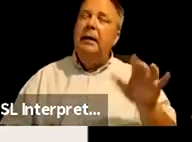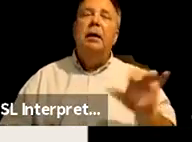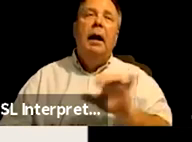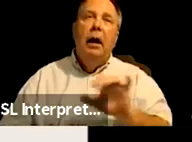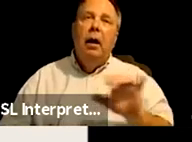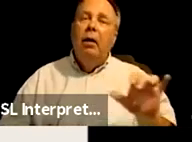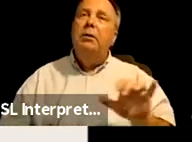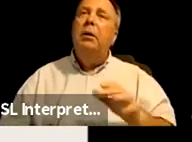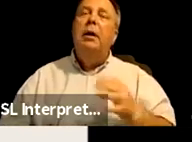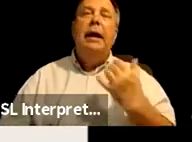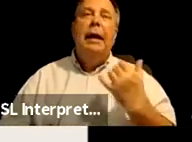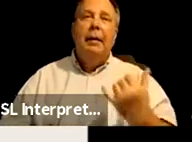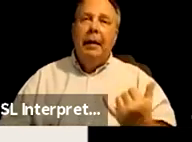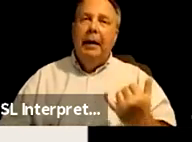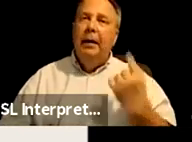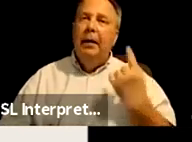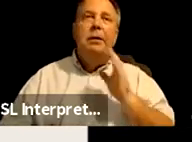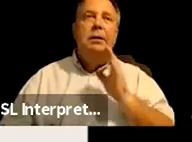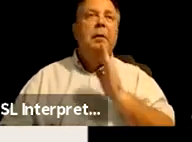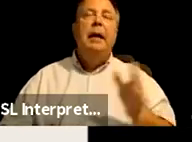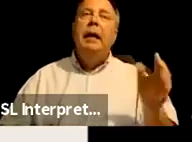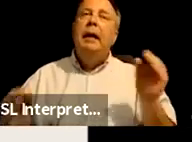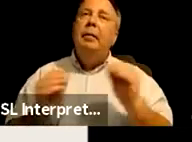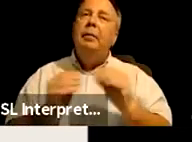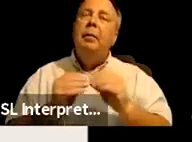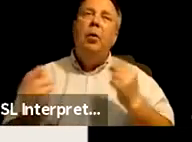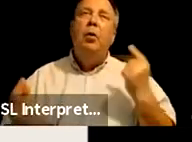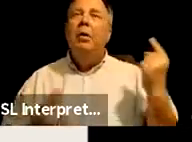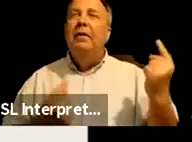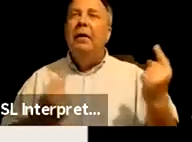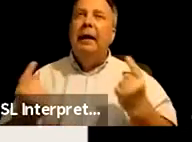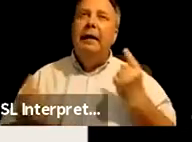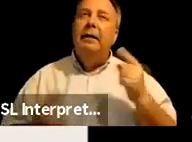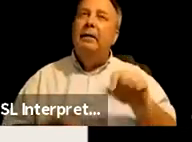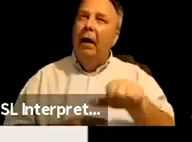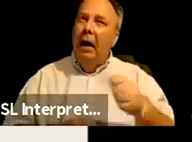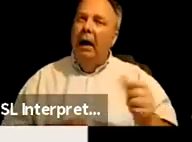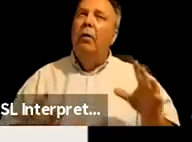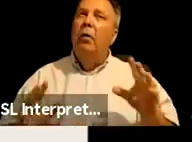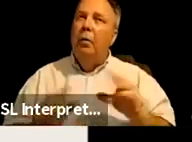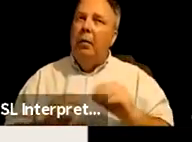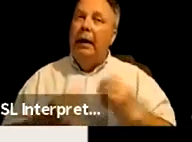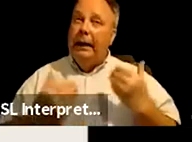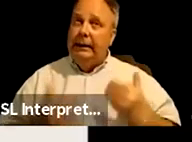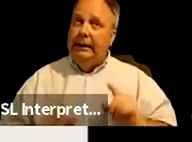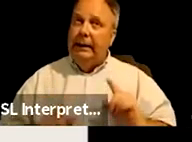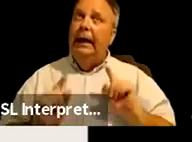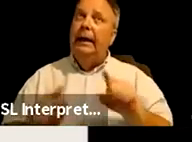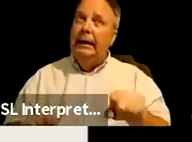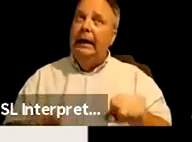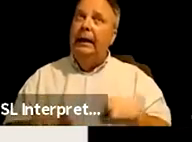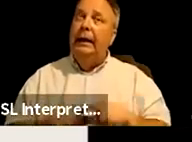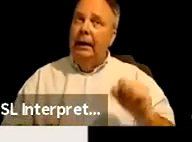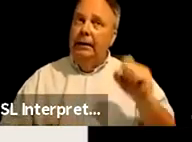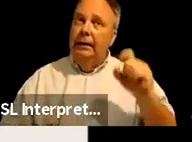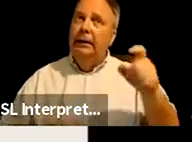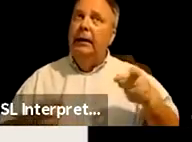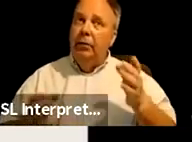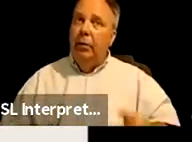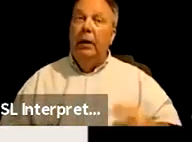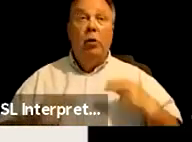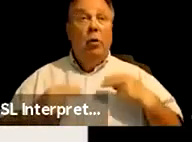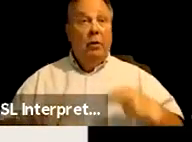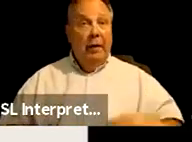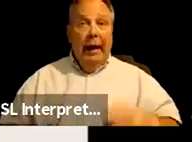am now just being more reflective of other meetings that I attend as an executive director of a health